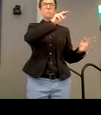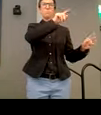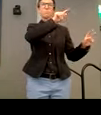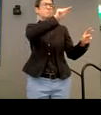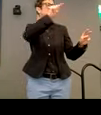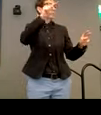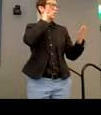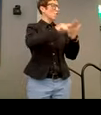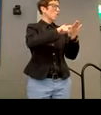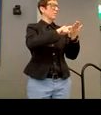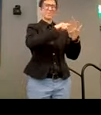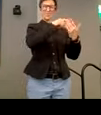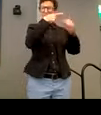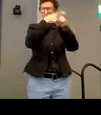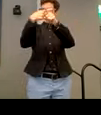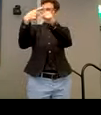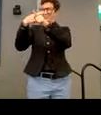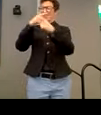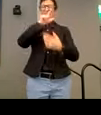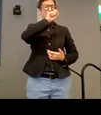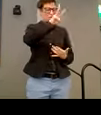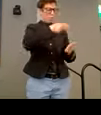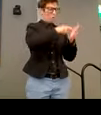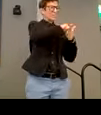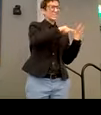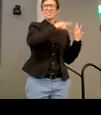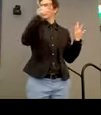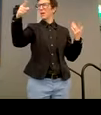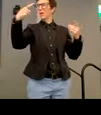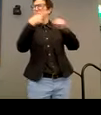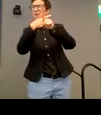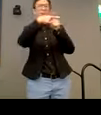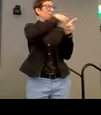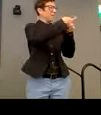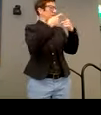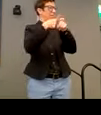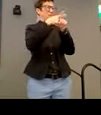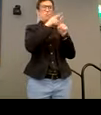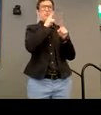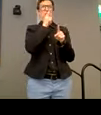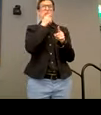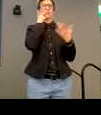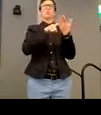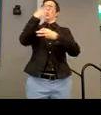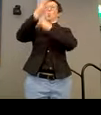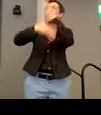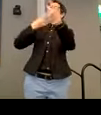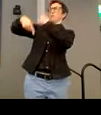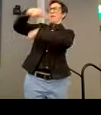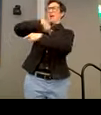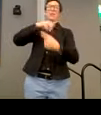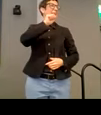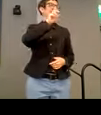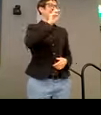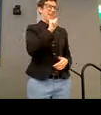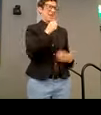noticing all of the discrepancies of what the law actually requires and what was actually built around him, he found a lot of issues